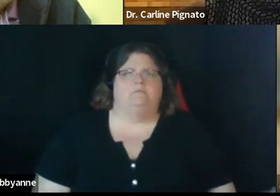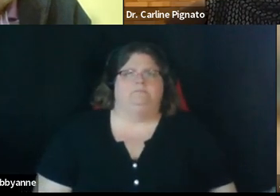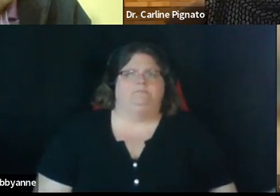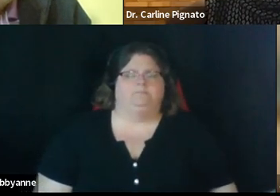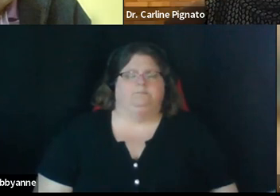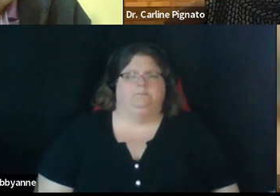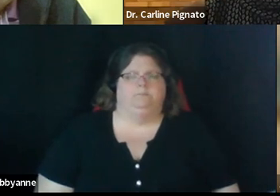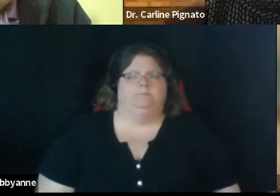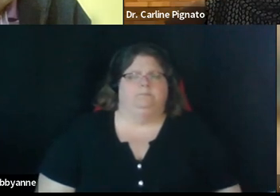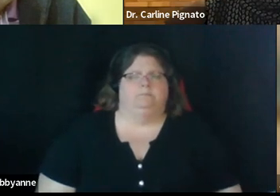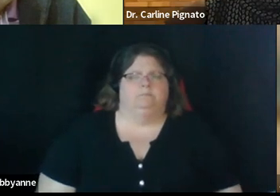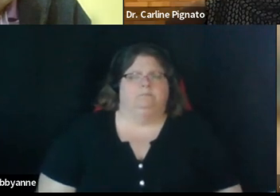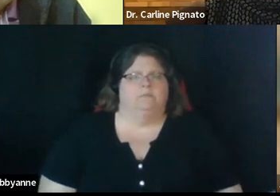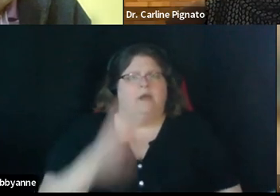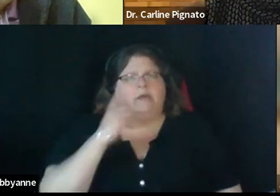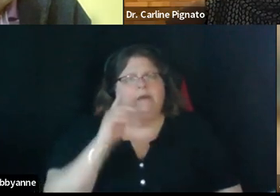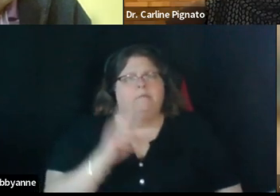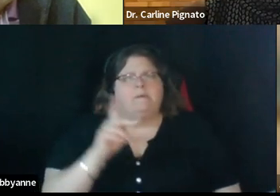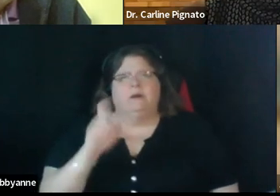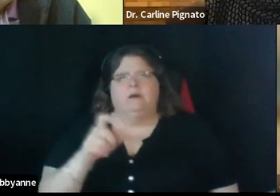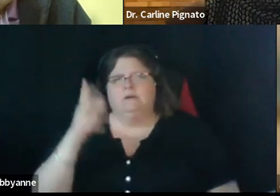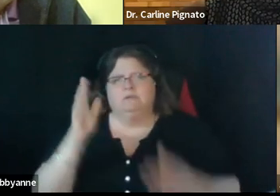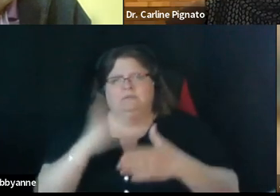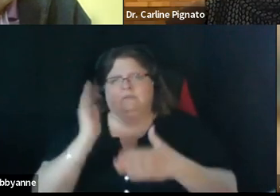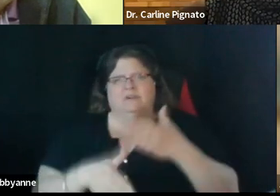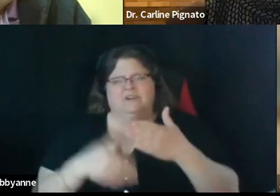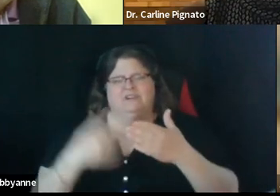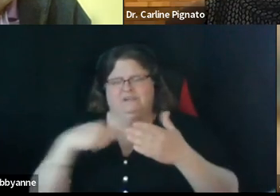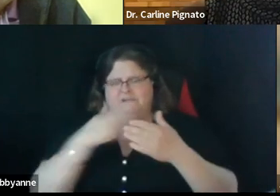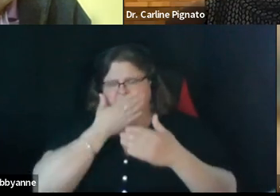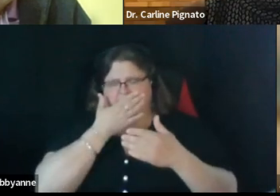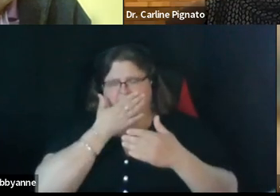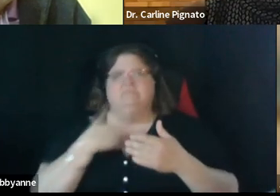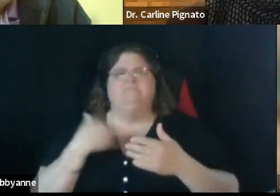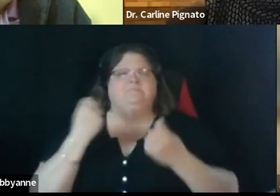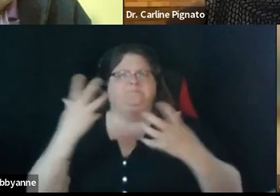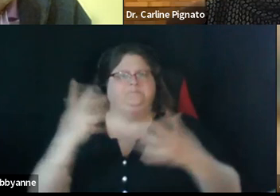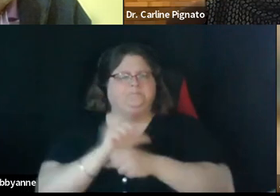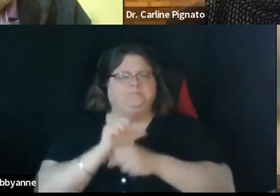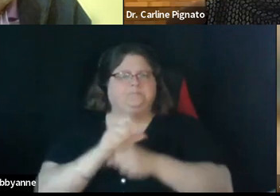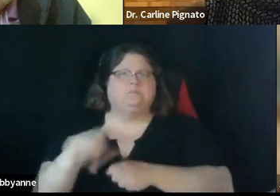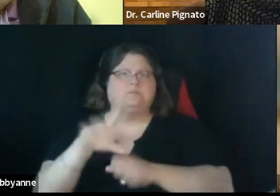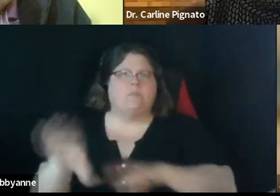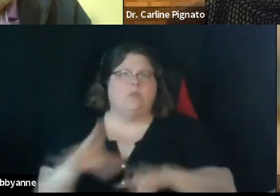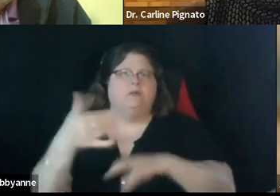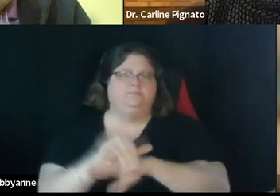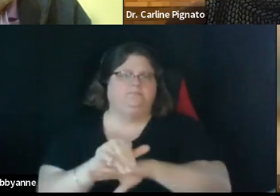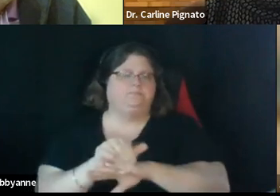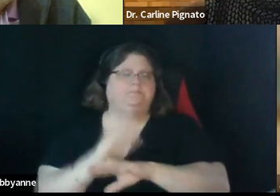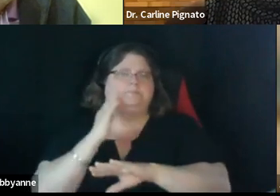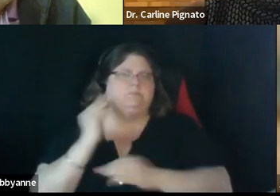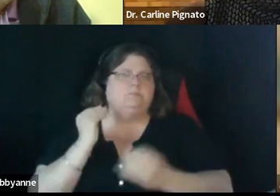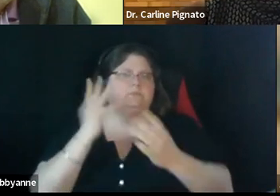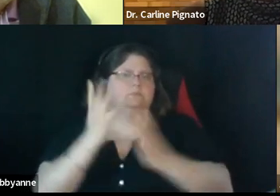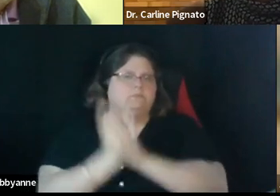um we need to give folks their evenings back and and this is a tremendous piece of work that y'all did tonight thank you so much i know it's been a lot of hours